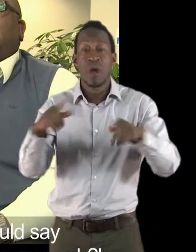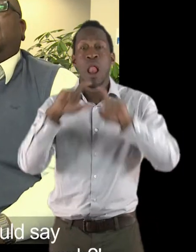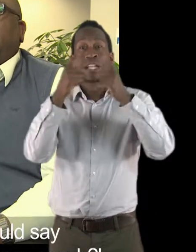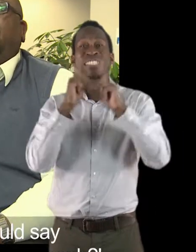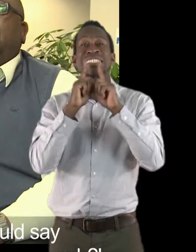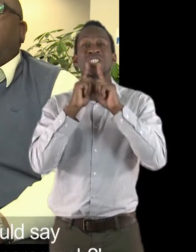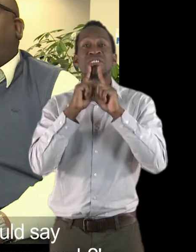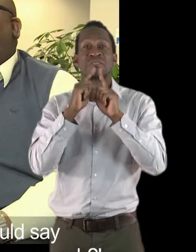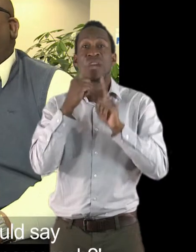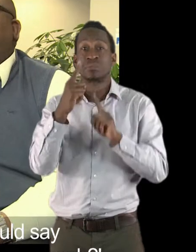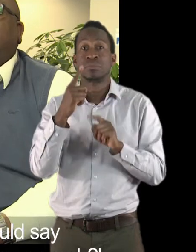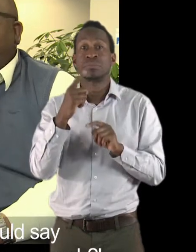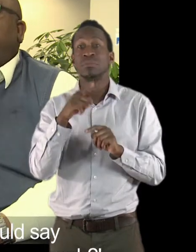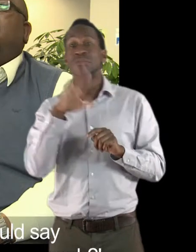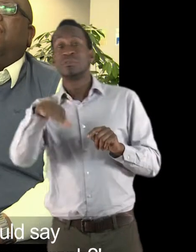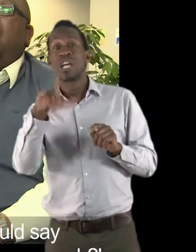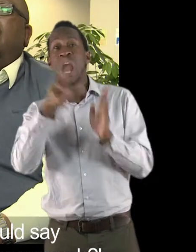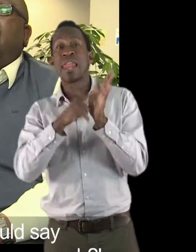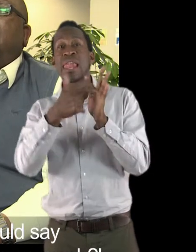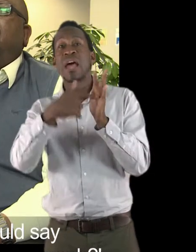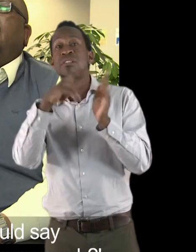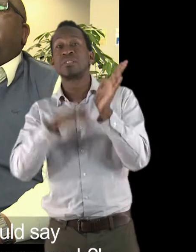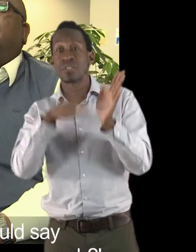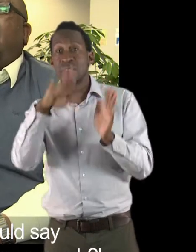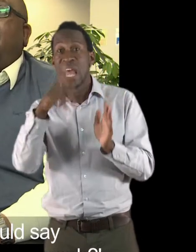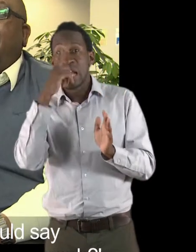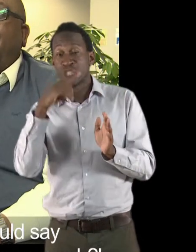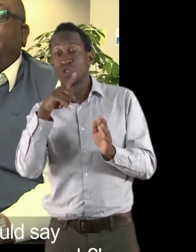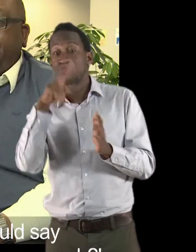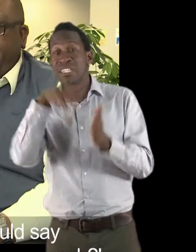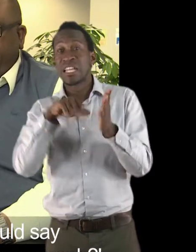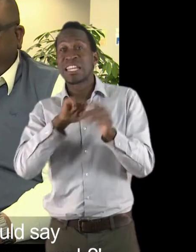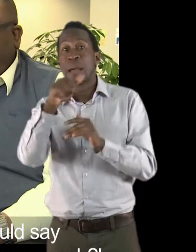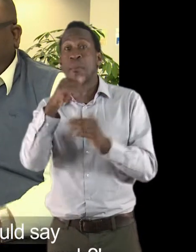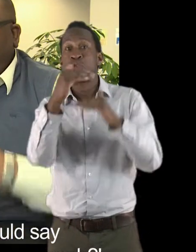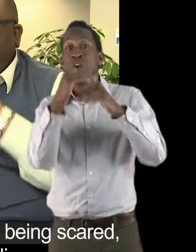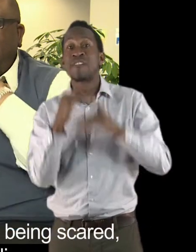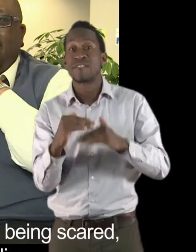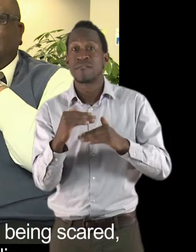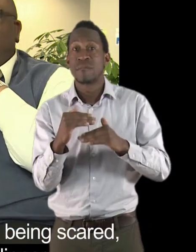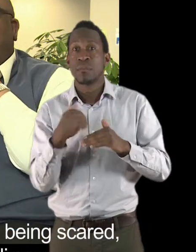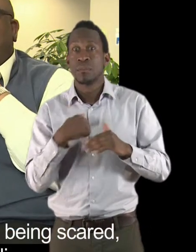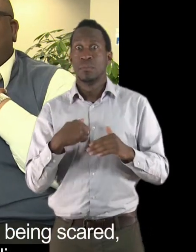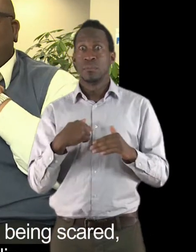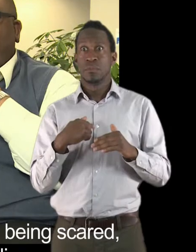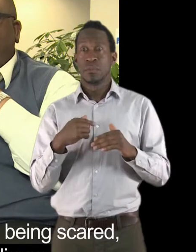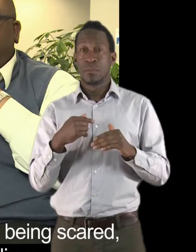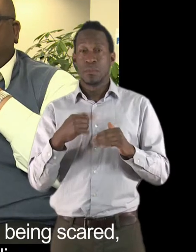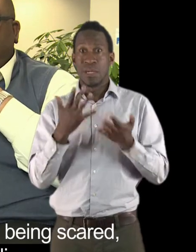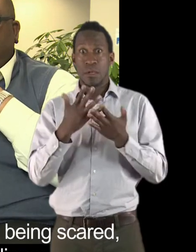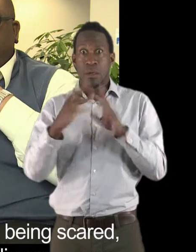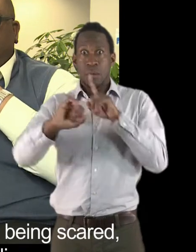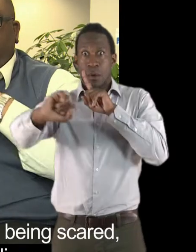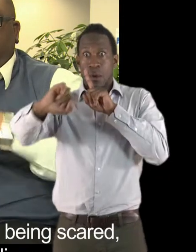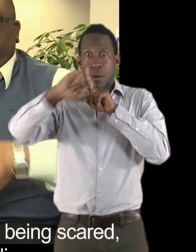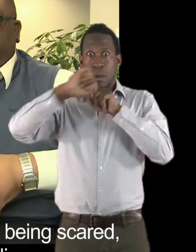class when the teacher would say, Clinton can you read the next paragraph? I'd get a massive